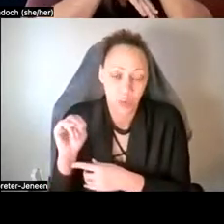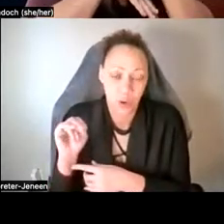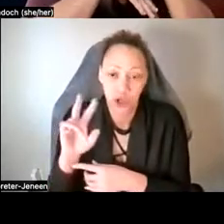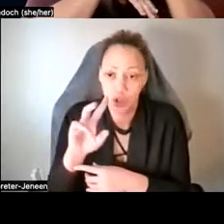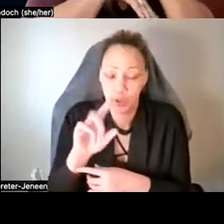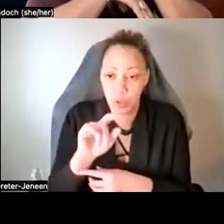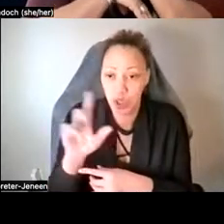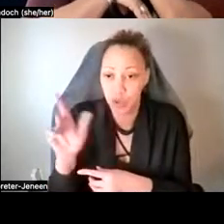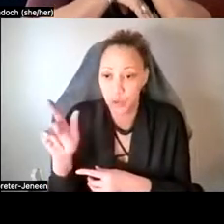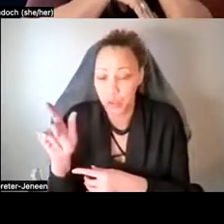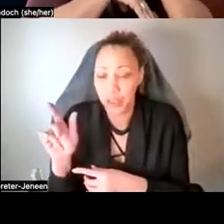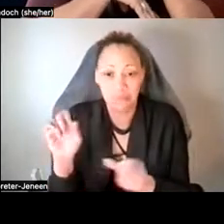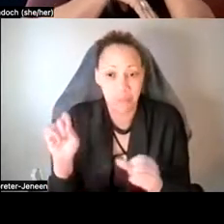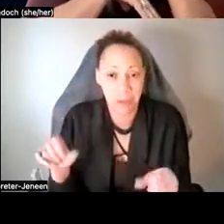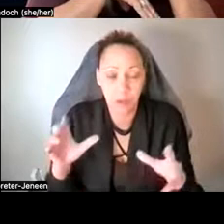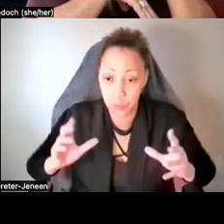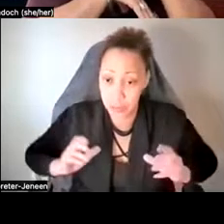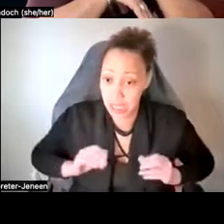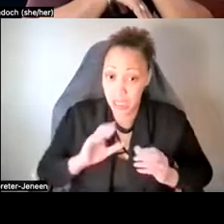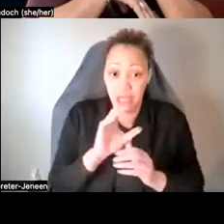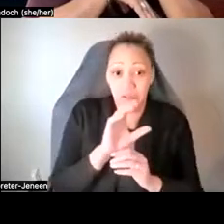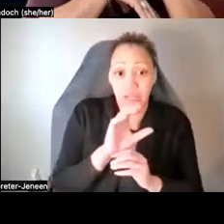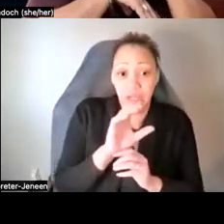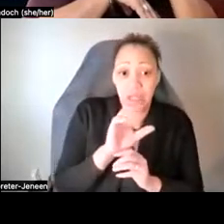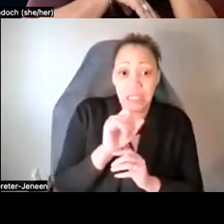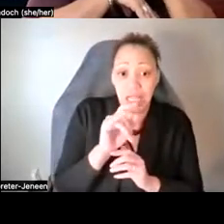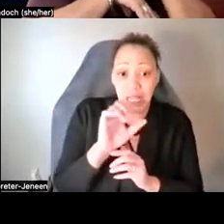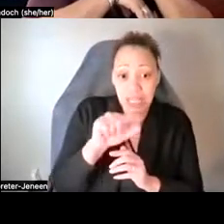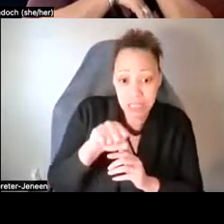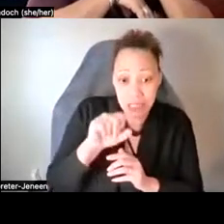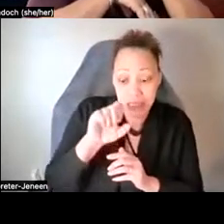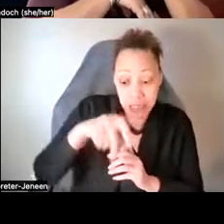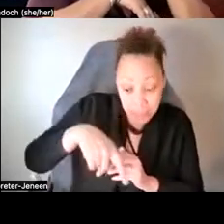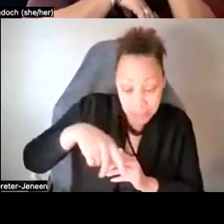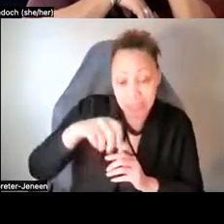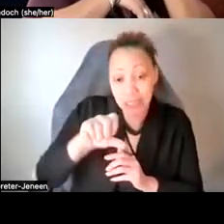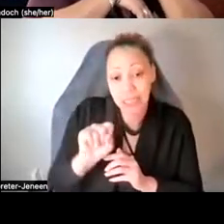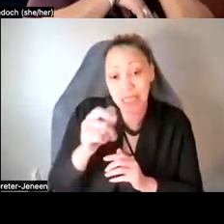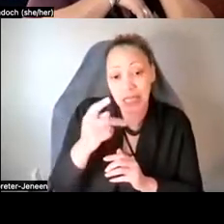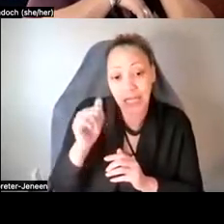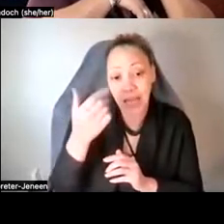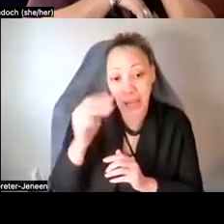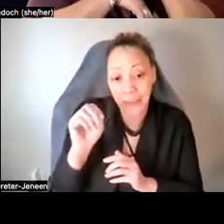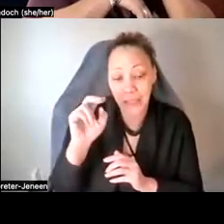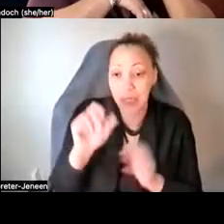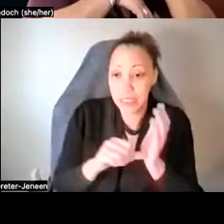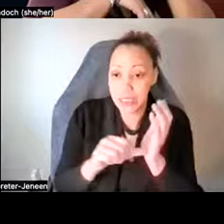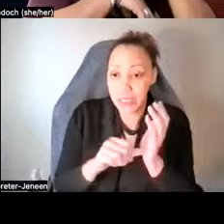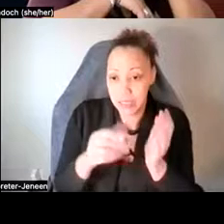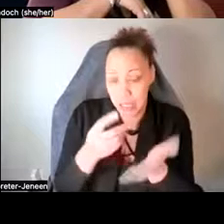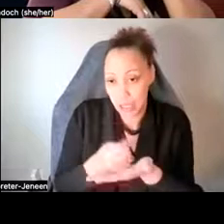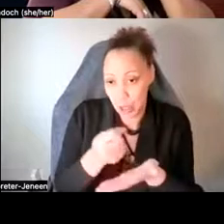Where you'll be able to receive psilocybin-assisted therapy, whether or not you have any certain sort of condition,